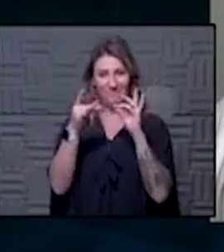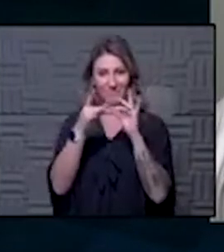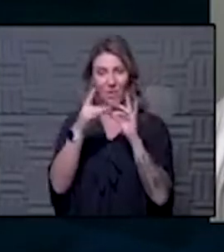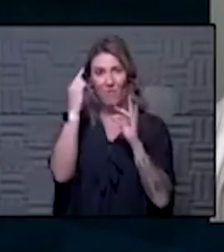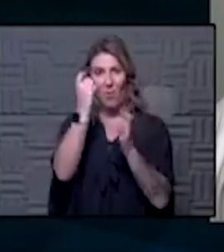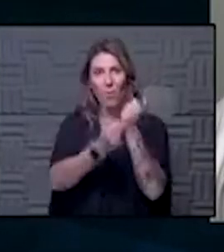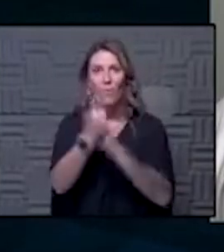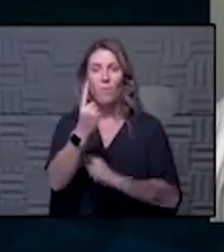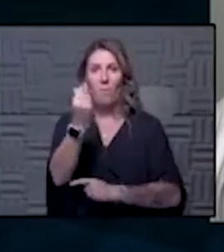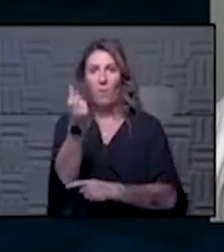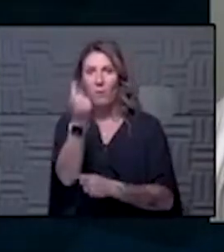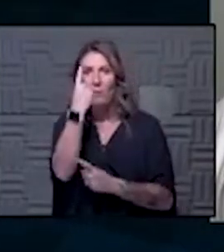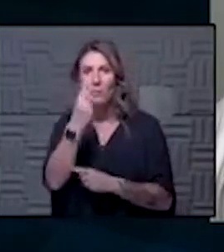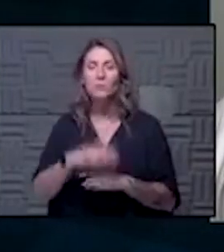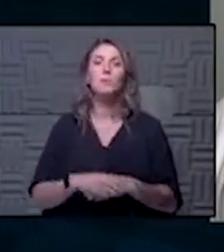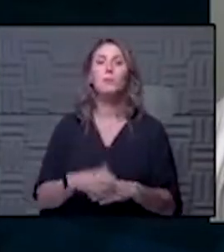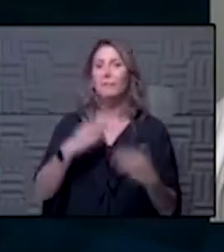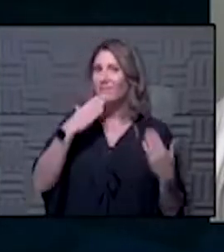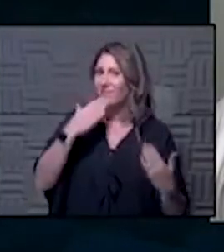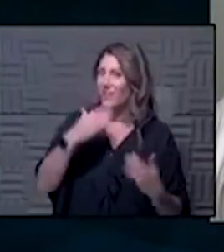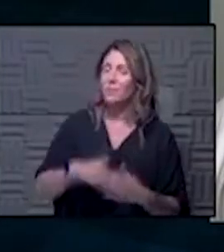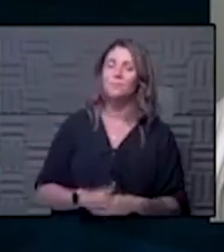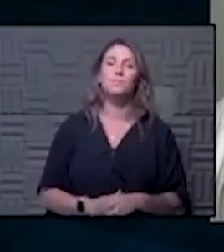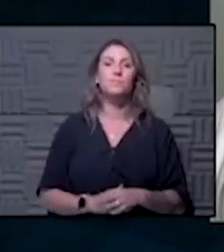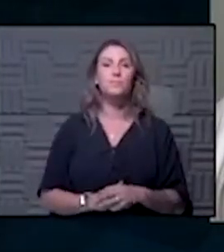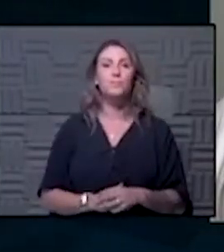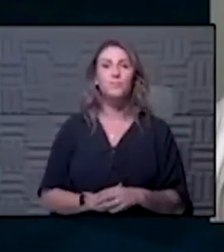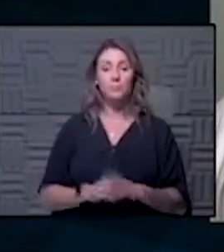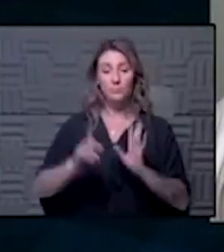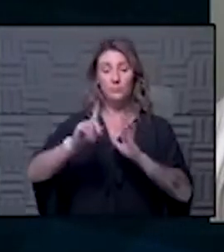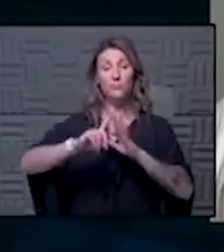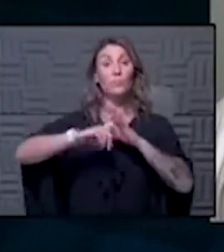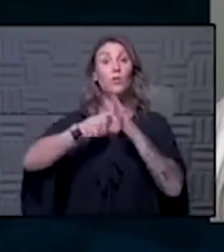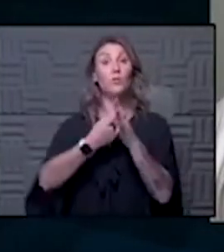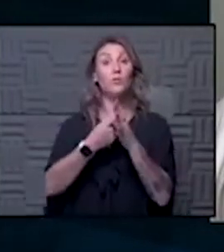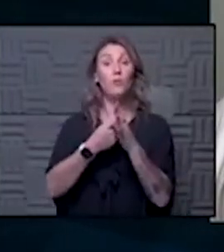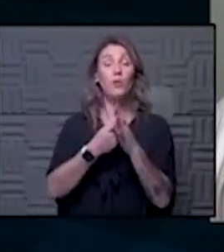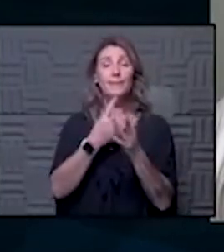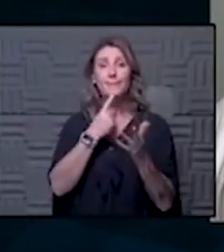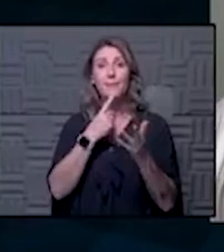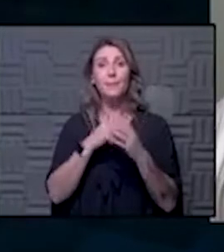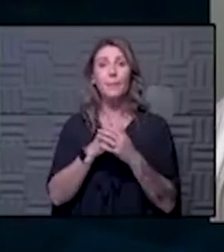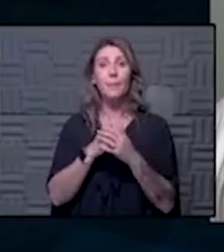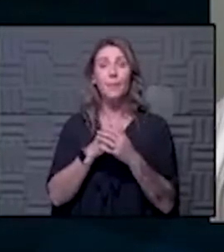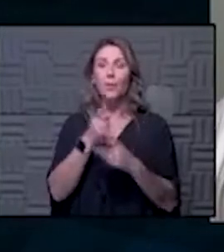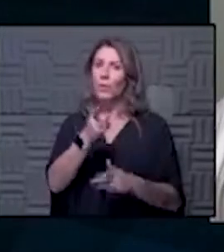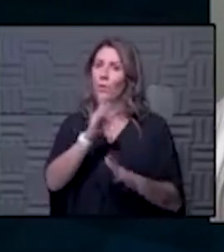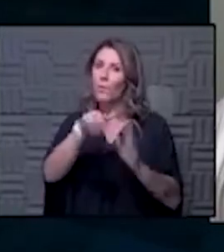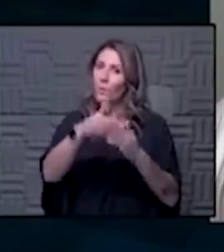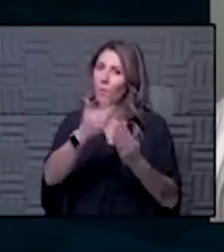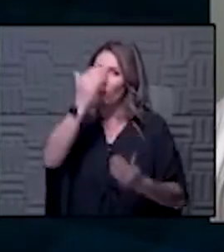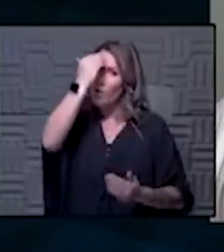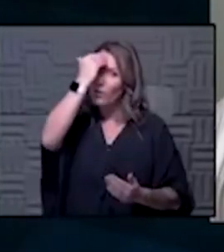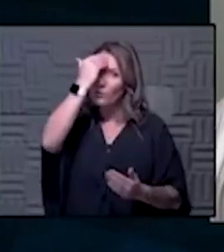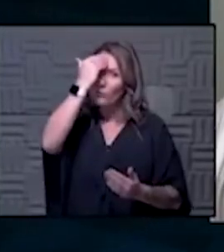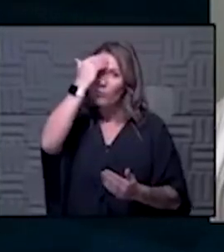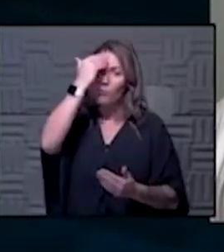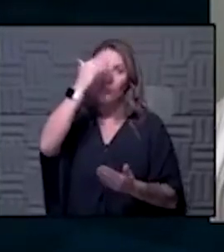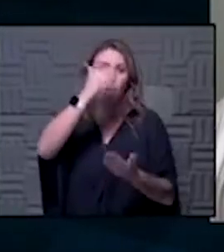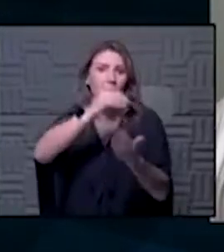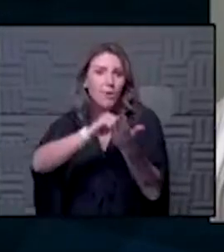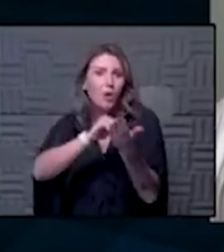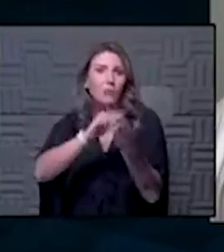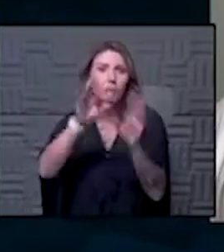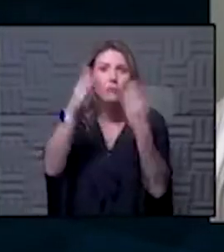you for this you know I'll start off by saying that as you all know physicians providers are